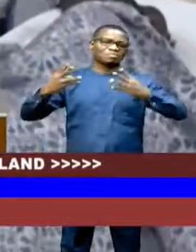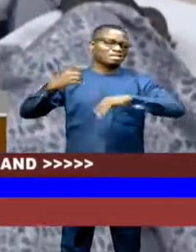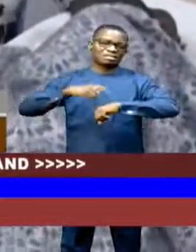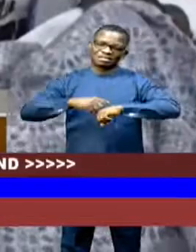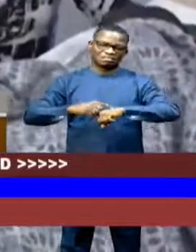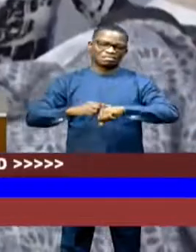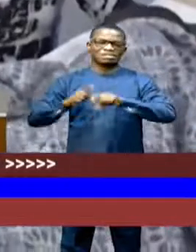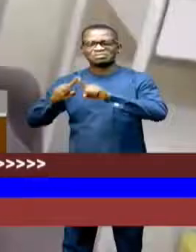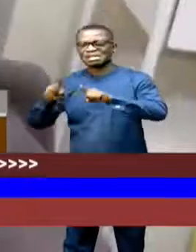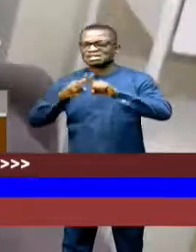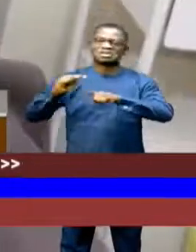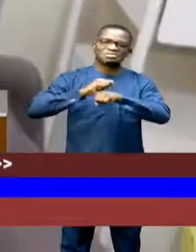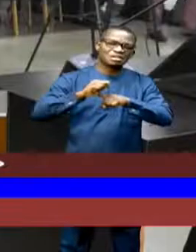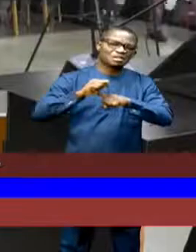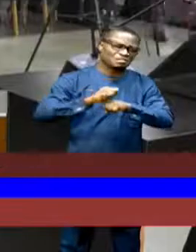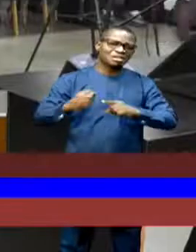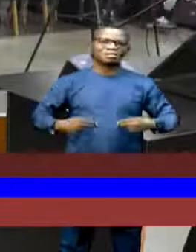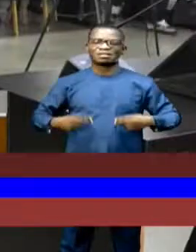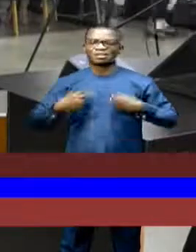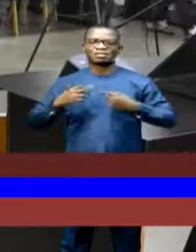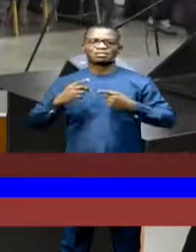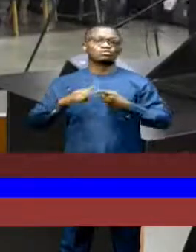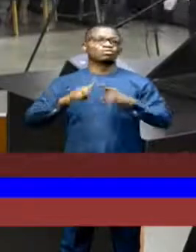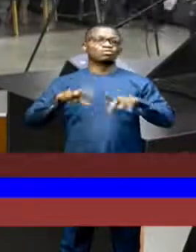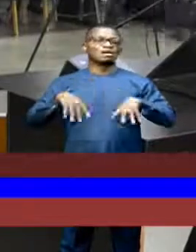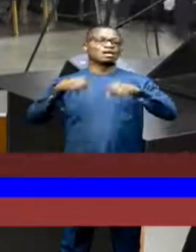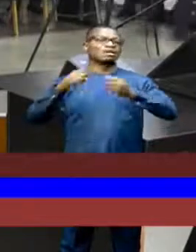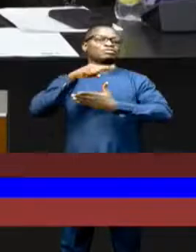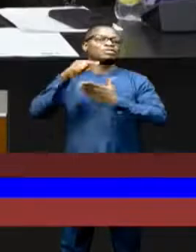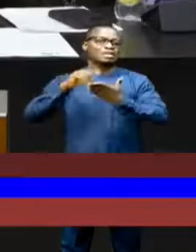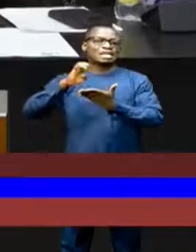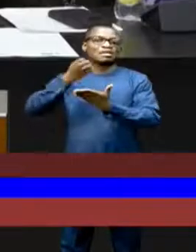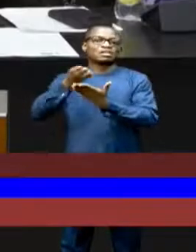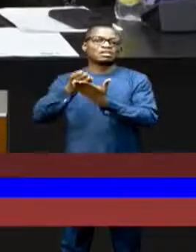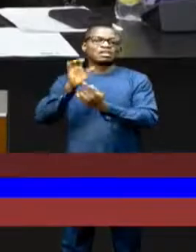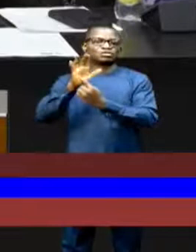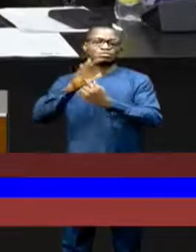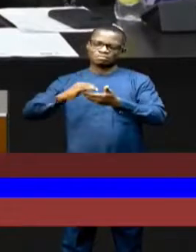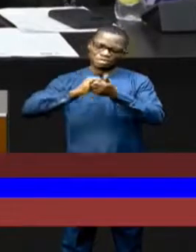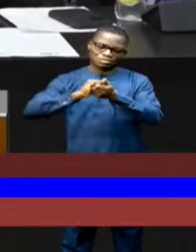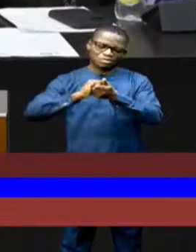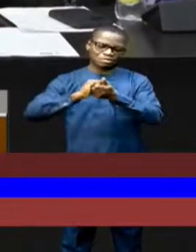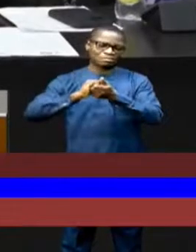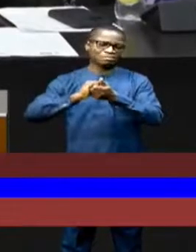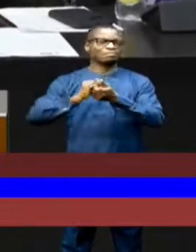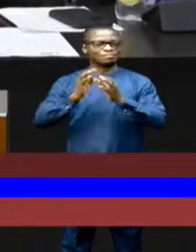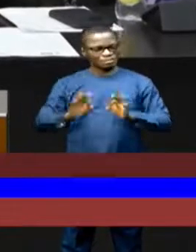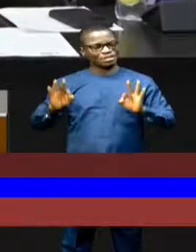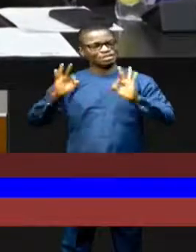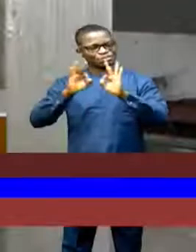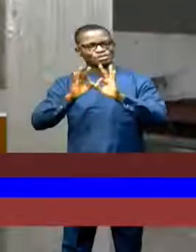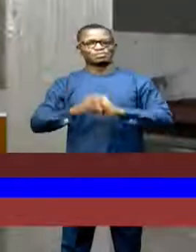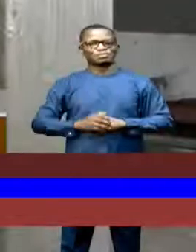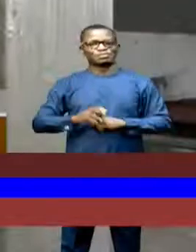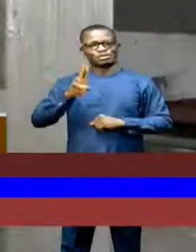straining the health system. In tackling these outbreaks, evidence shows collaboration is critical. The U.S.